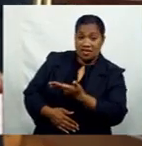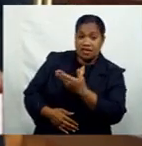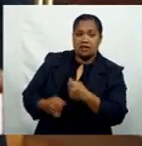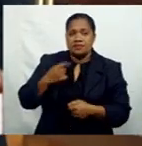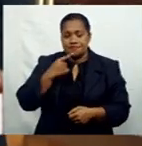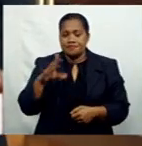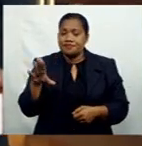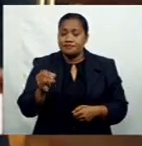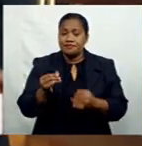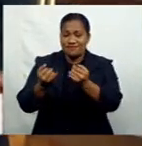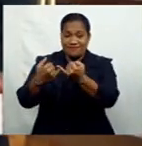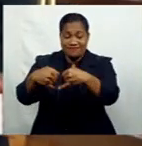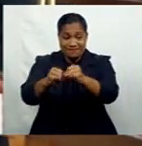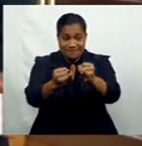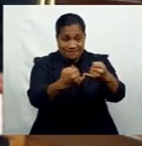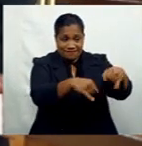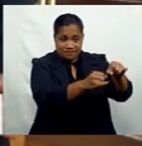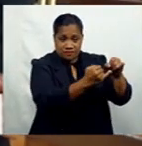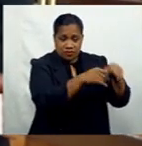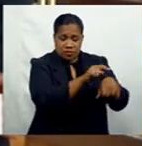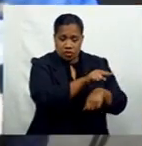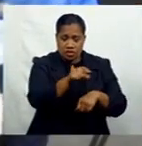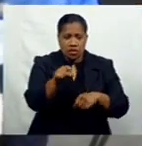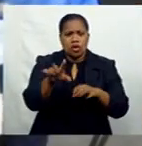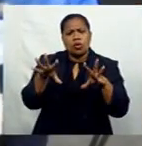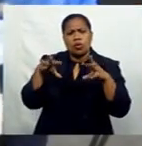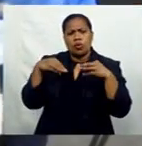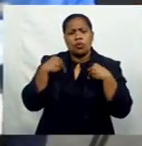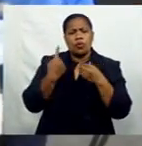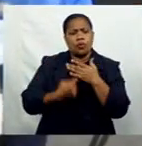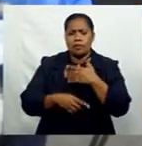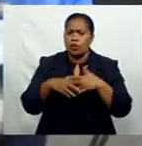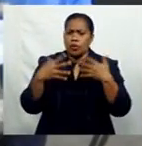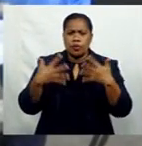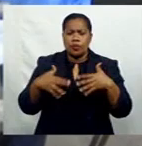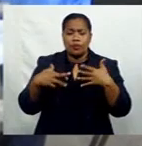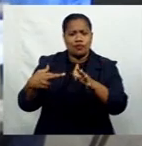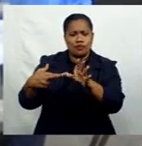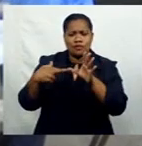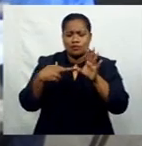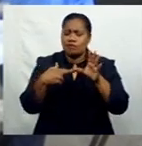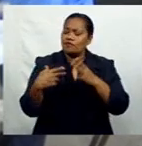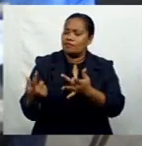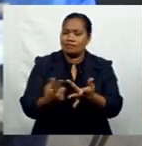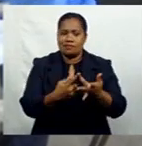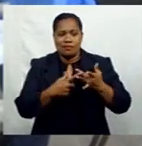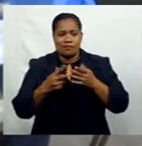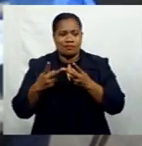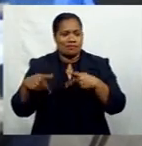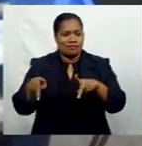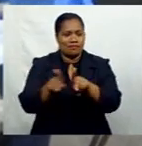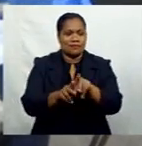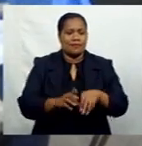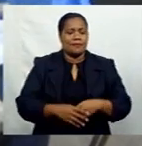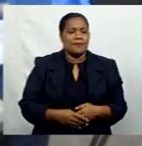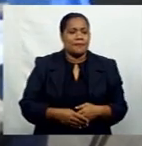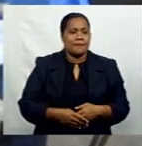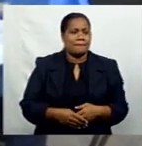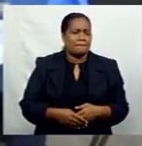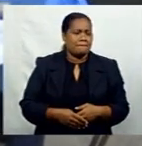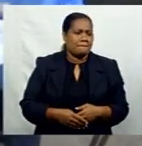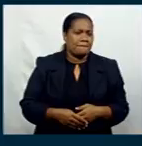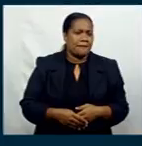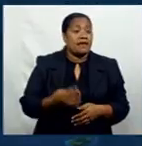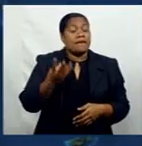the maritime divisions, they have received overwhelming response from all other circuits. But some divisions we